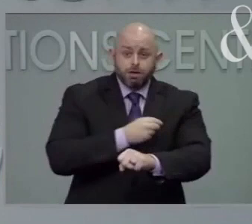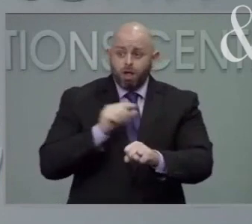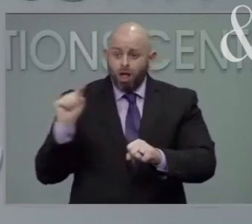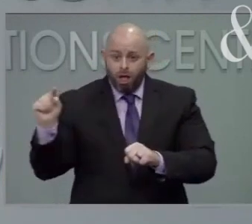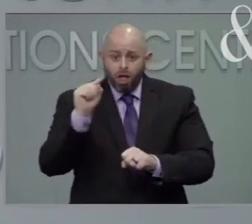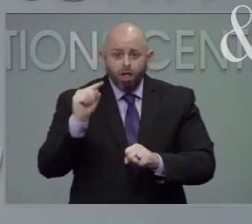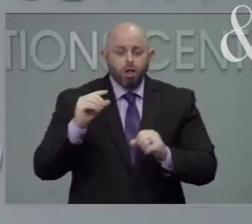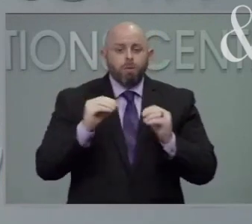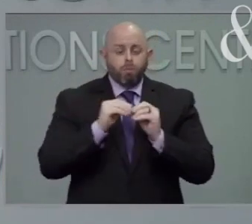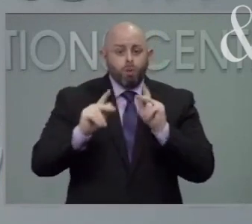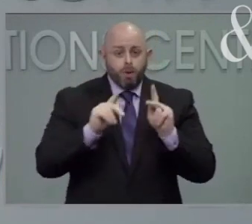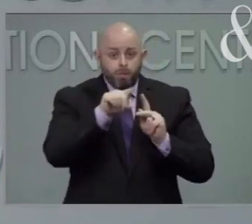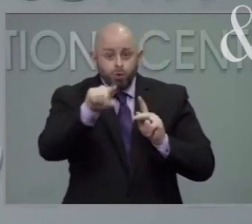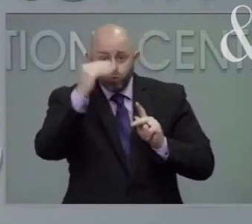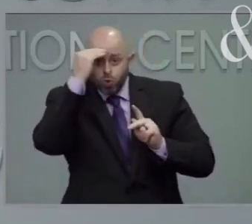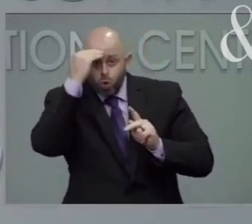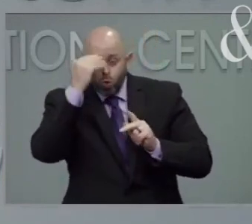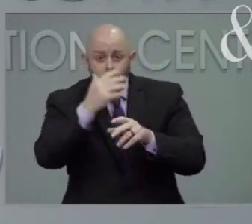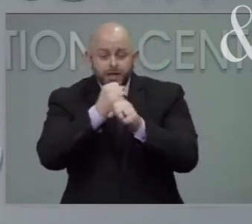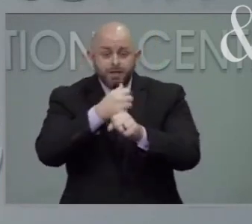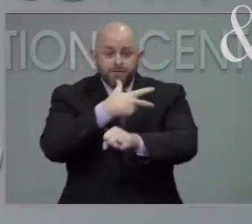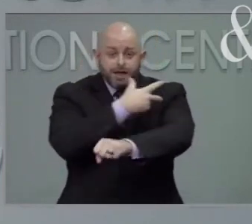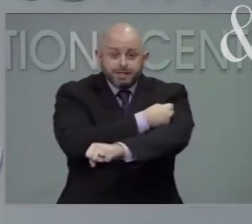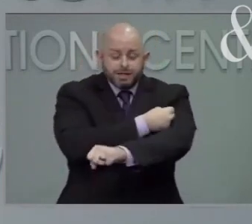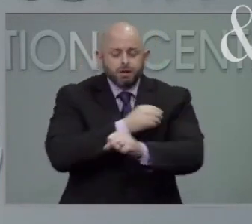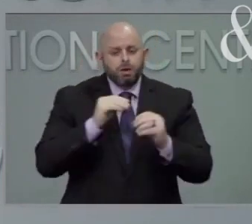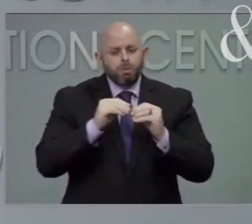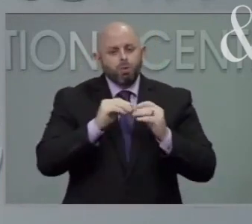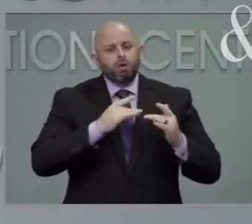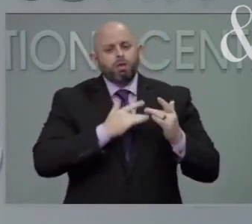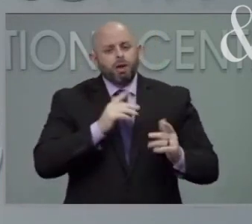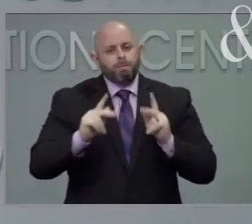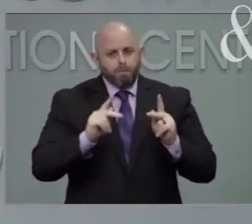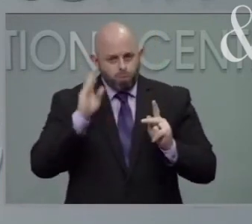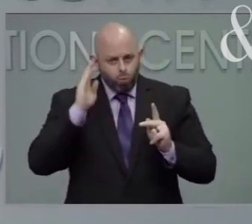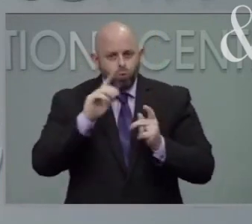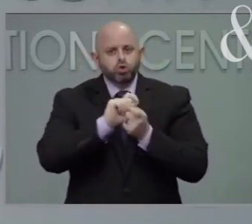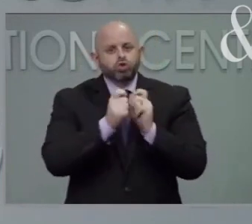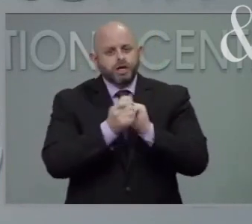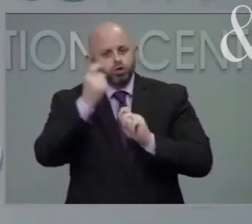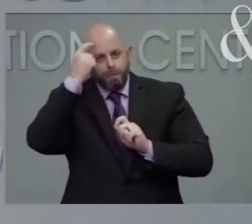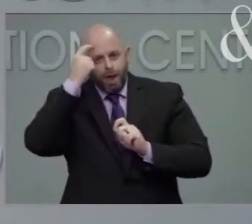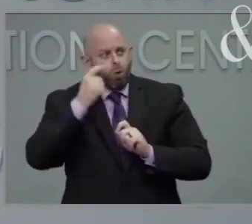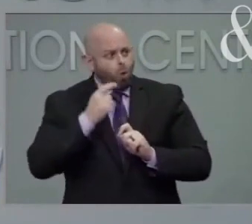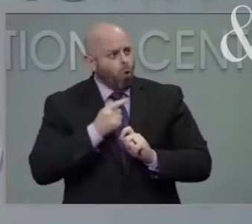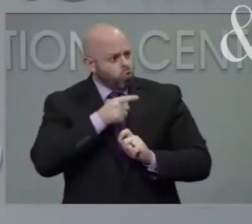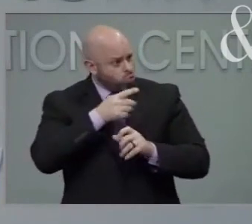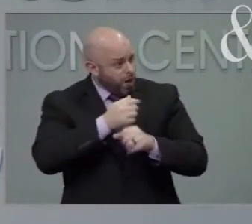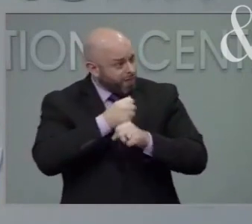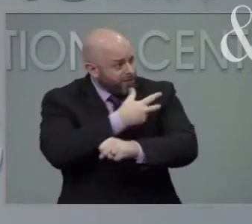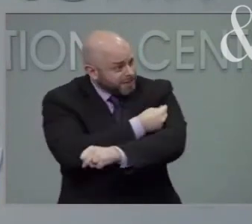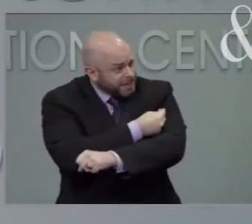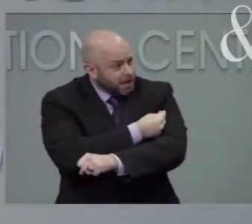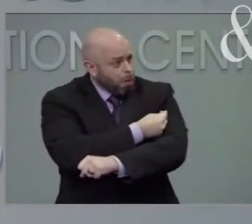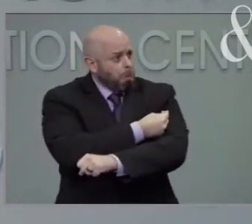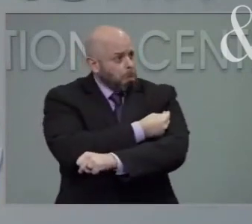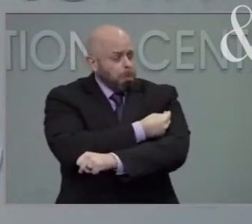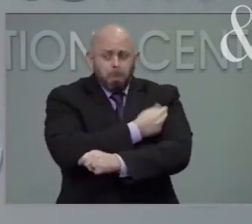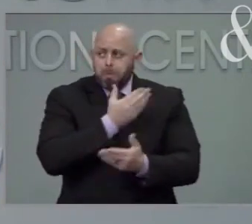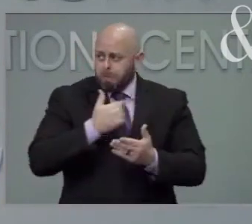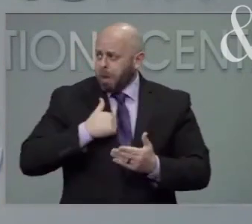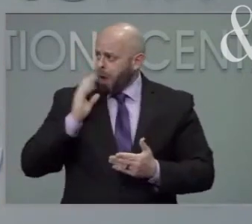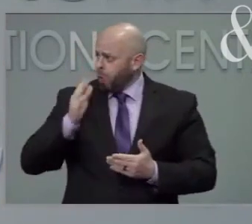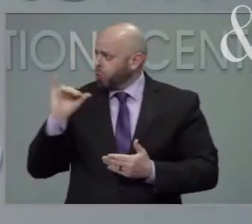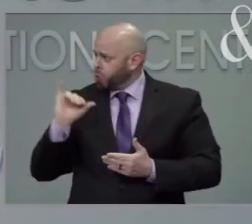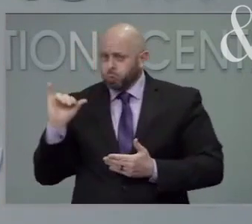know who've gotten vaccinated, the more likely people are to change their minds and to say, OK, I'll get a vaccine.